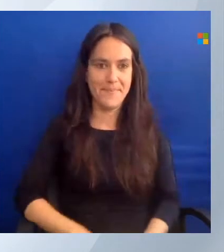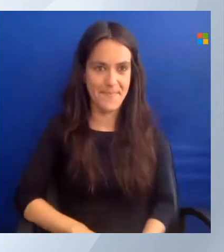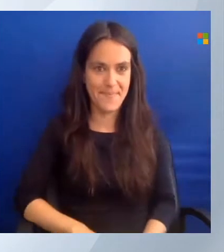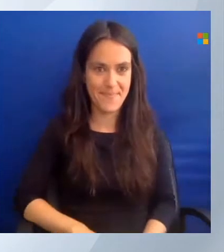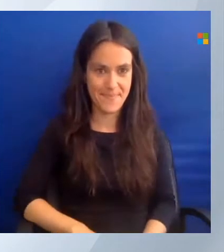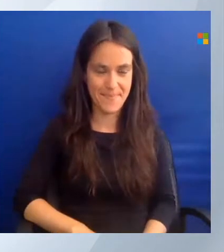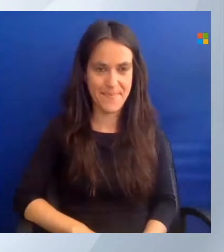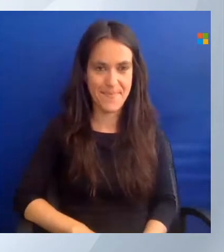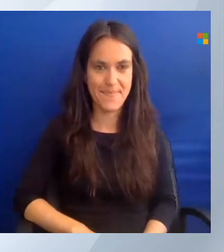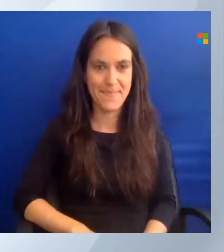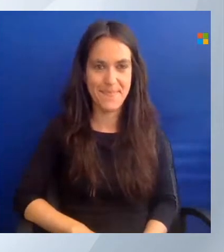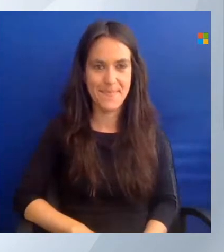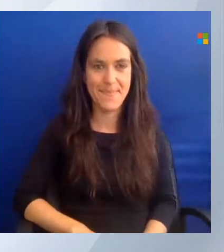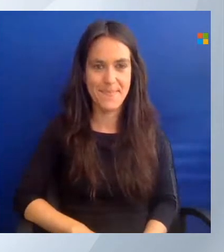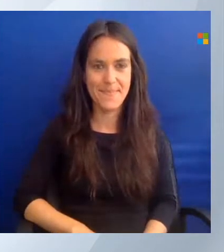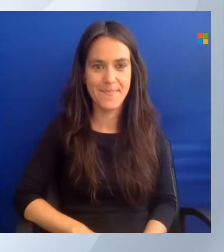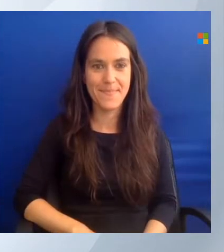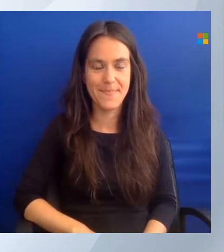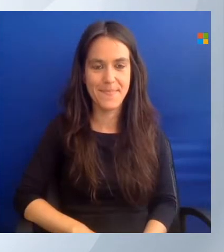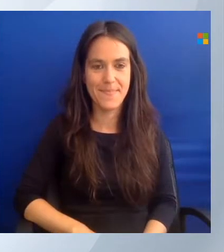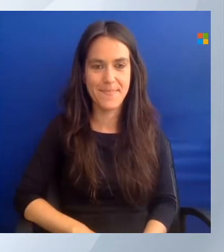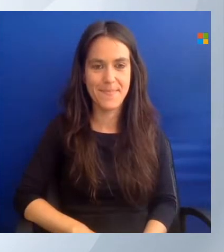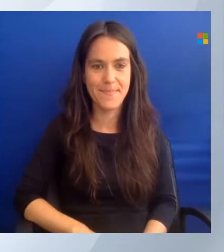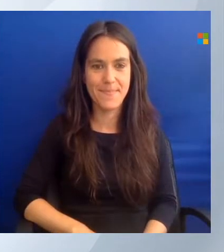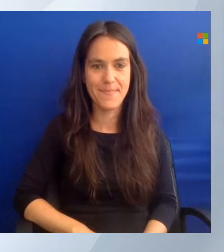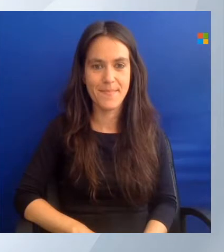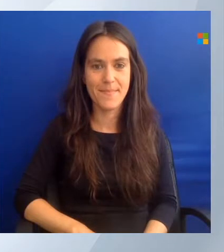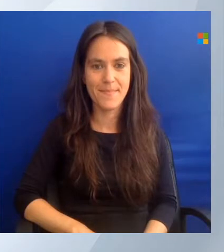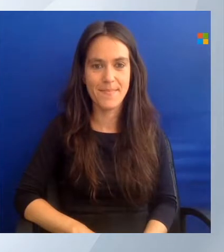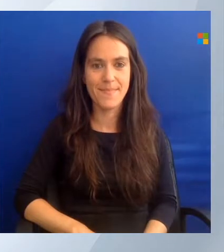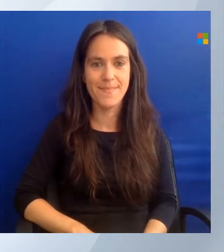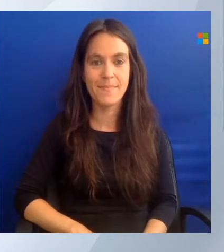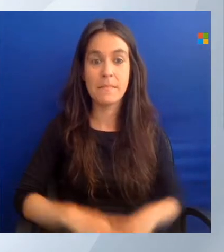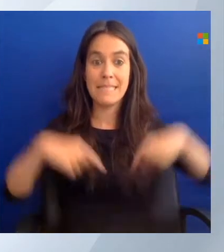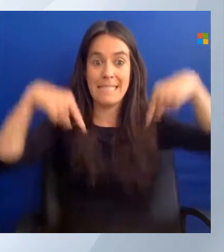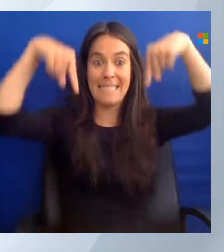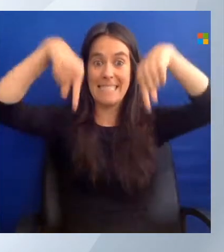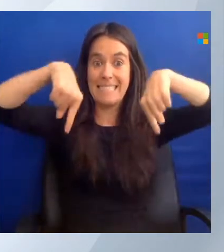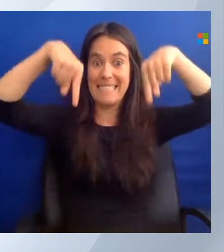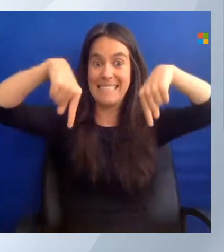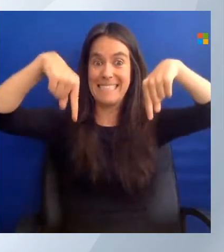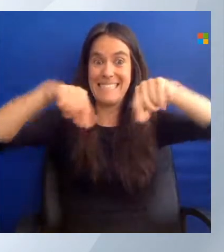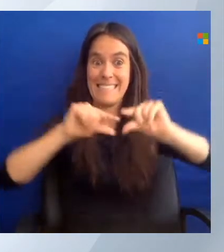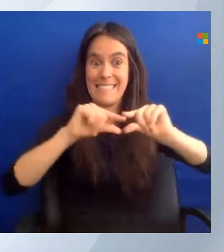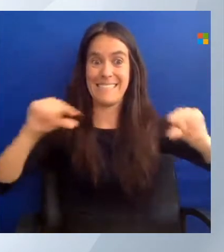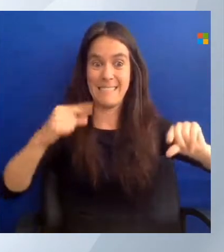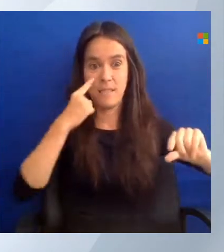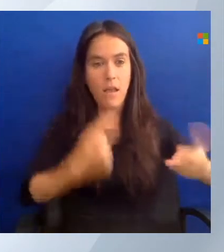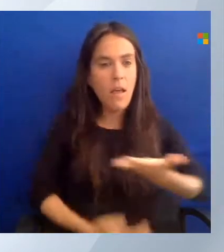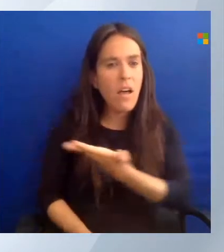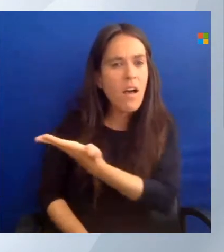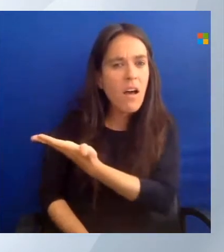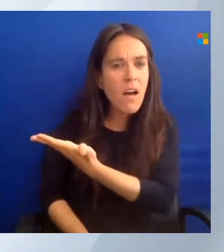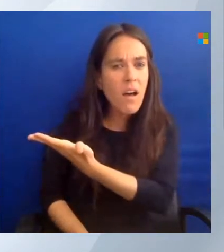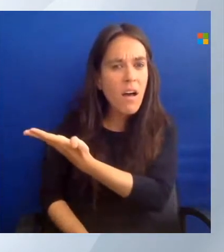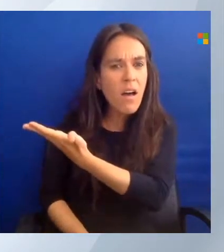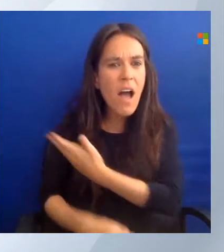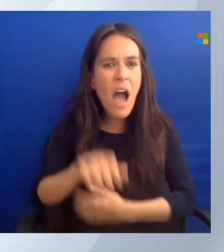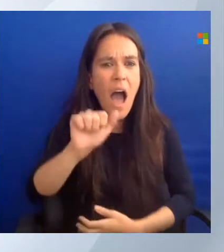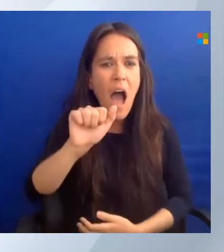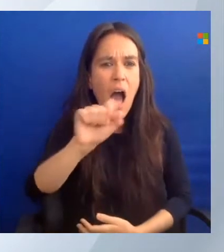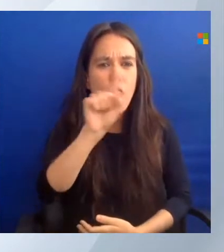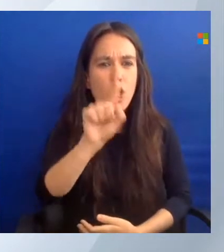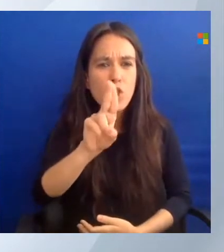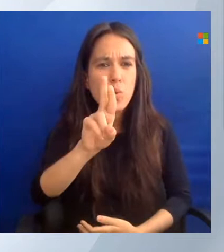And the bottom, I'm not going to show more of that. But I do want to mention, you see the Azure AD module. This is a separate module.